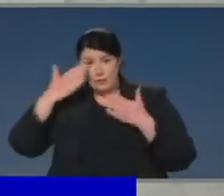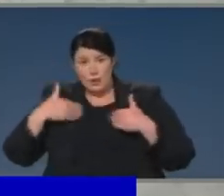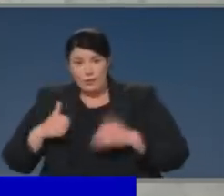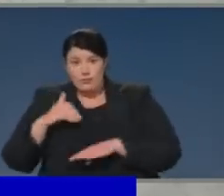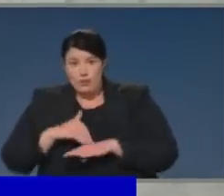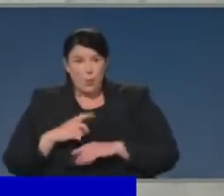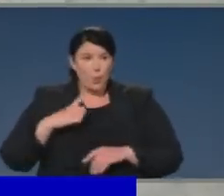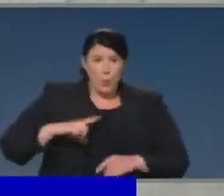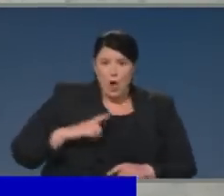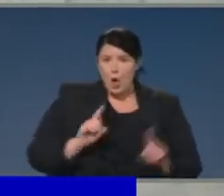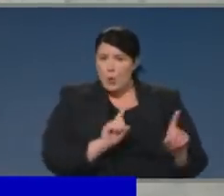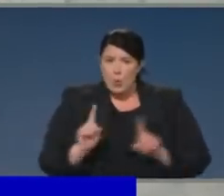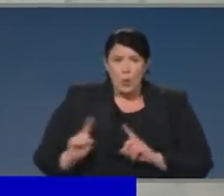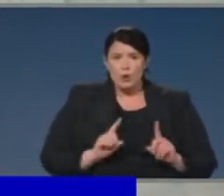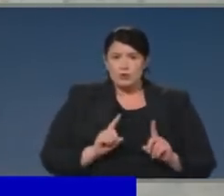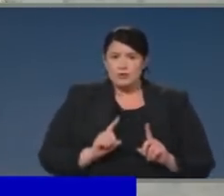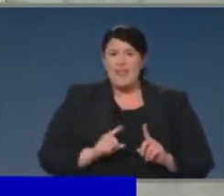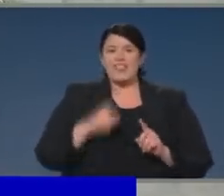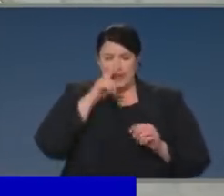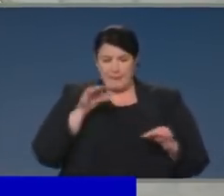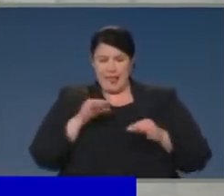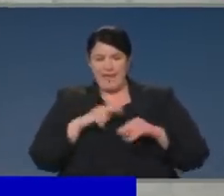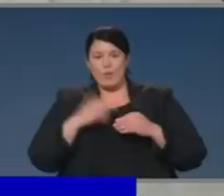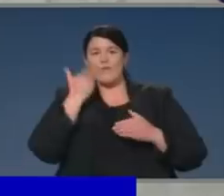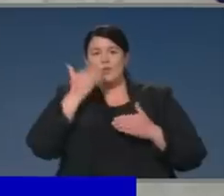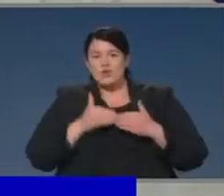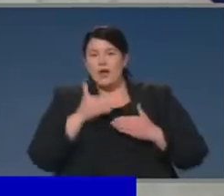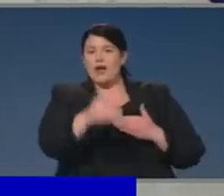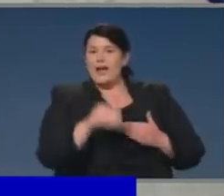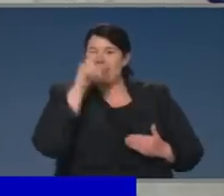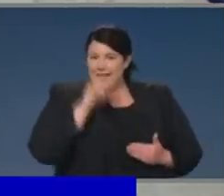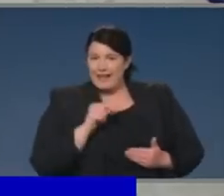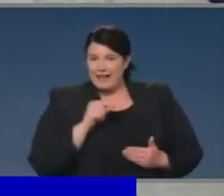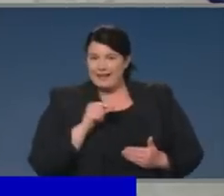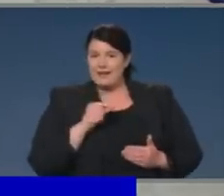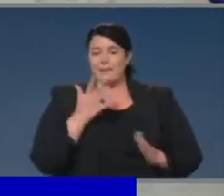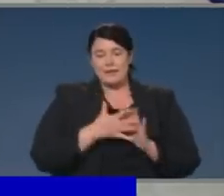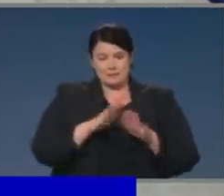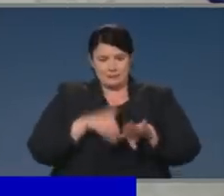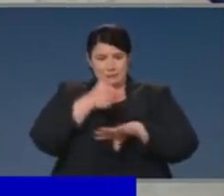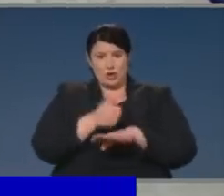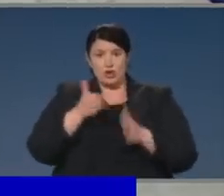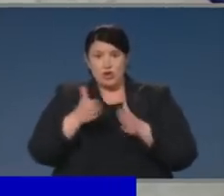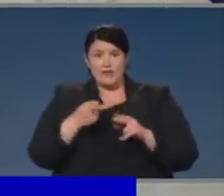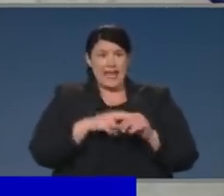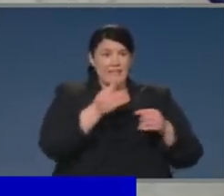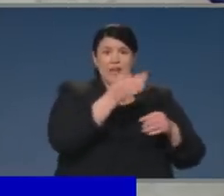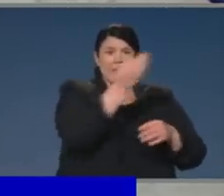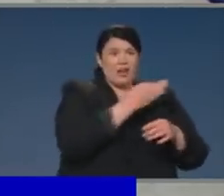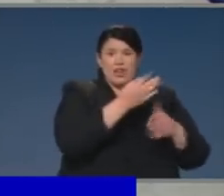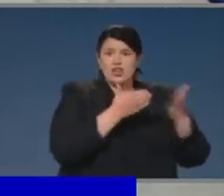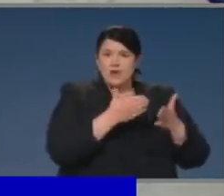understand what to expect. And we can better move to services where they are needed. That is critical.